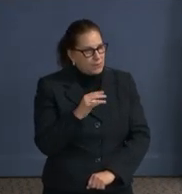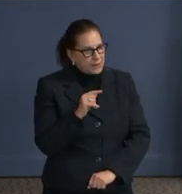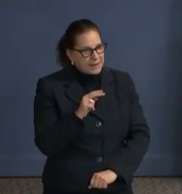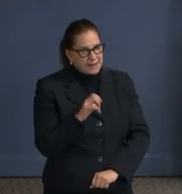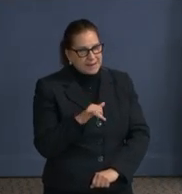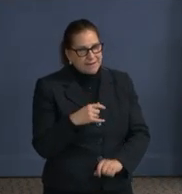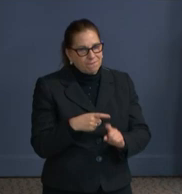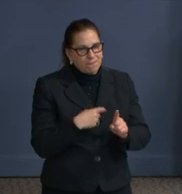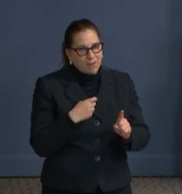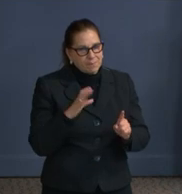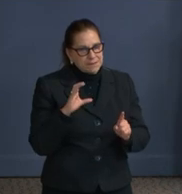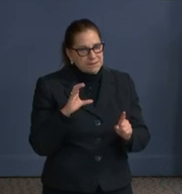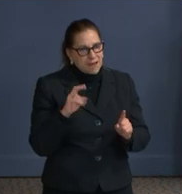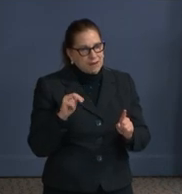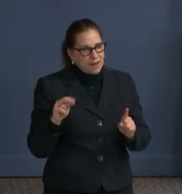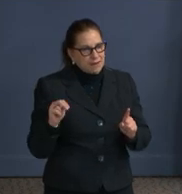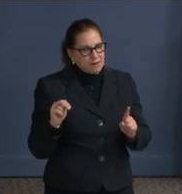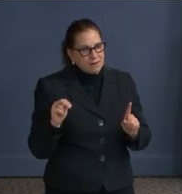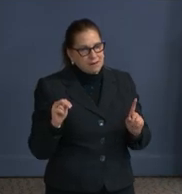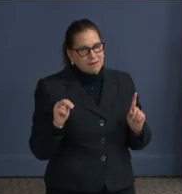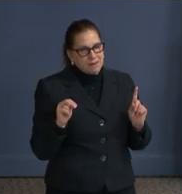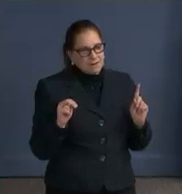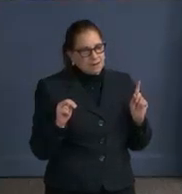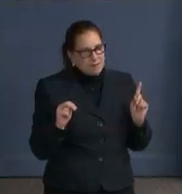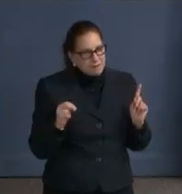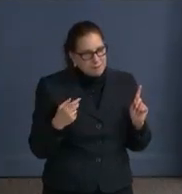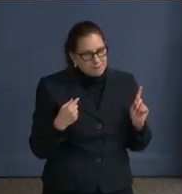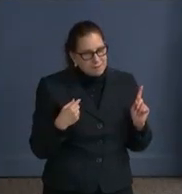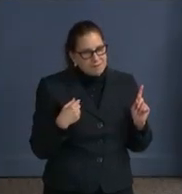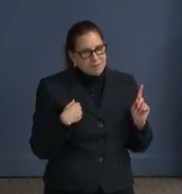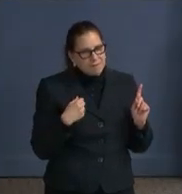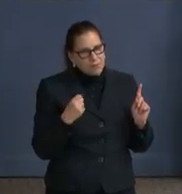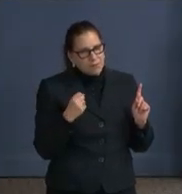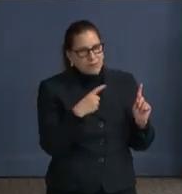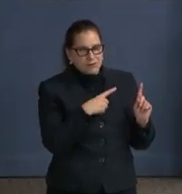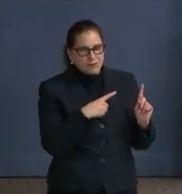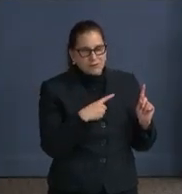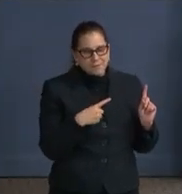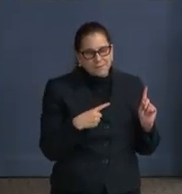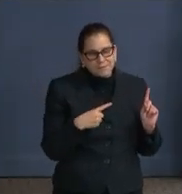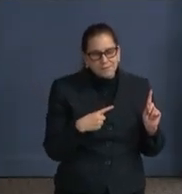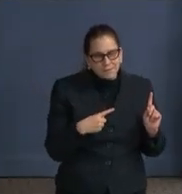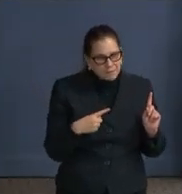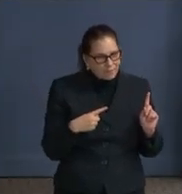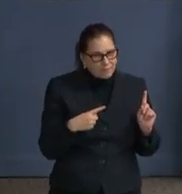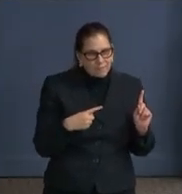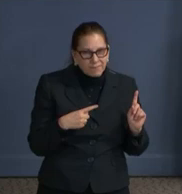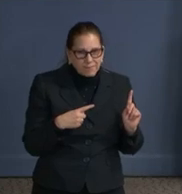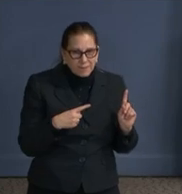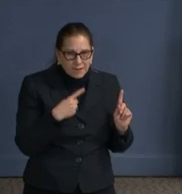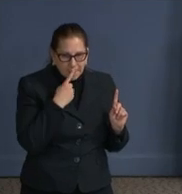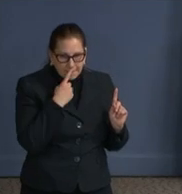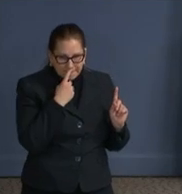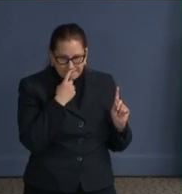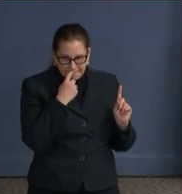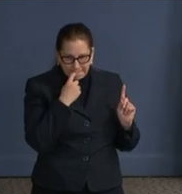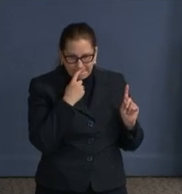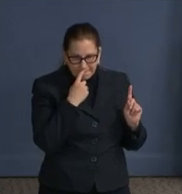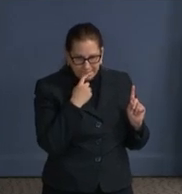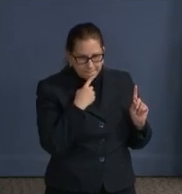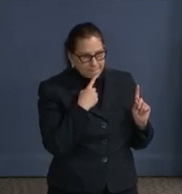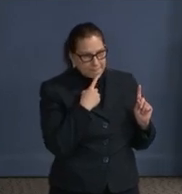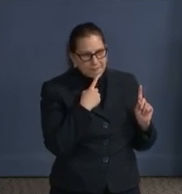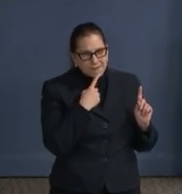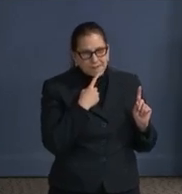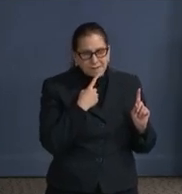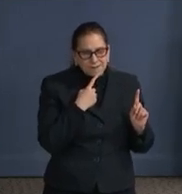Okay. Welcome back. And use Channel 8. Okay. Okay. All right. So we had just a couple questions to sort of